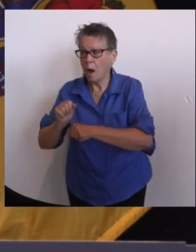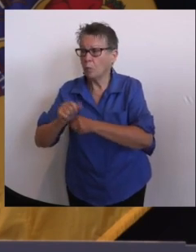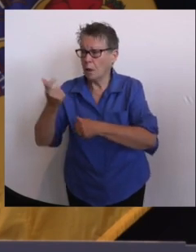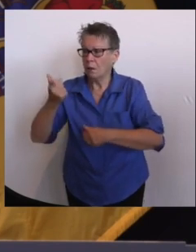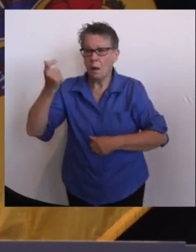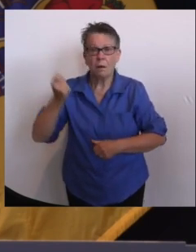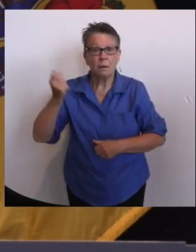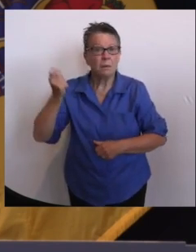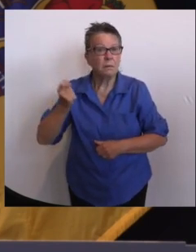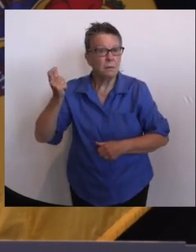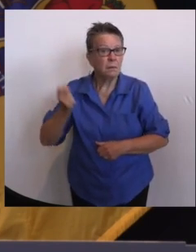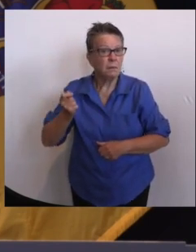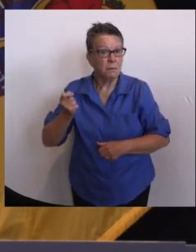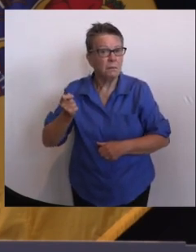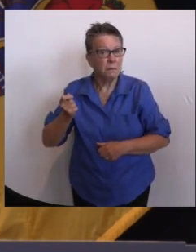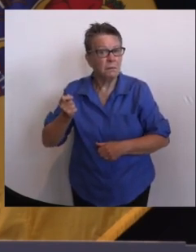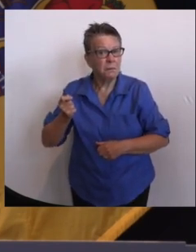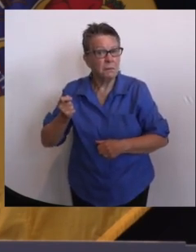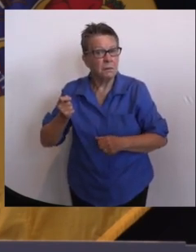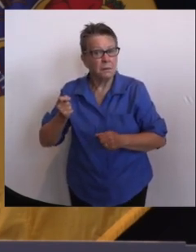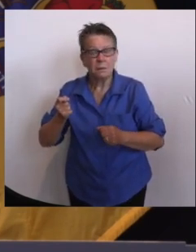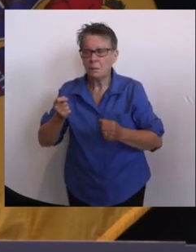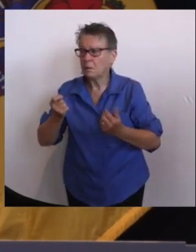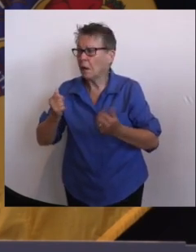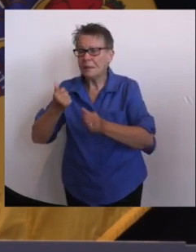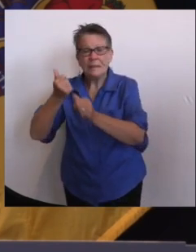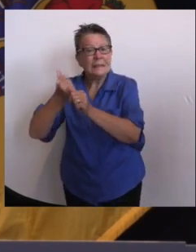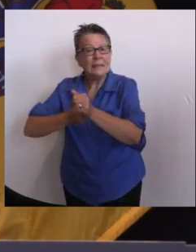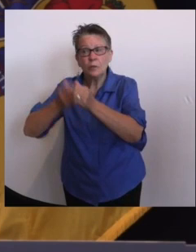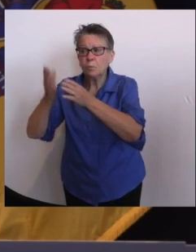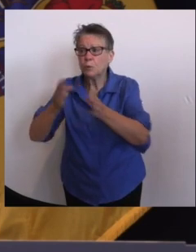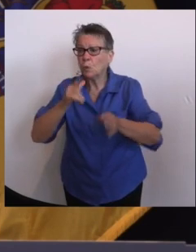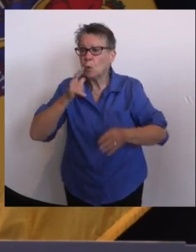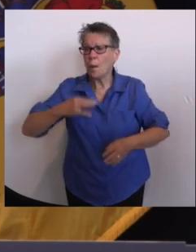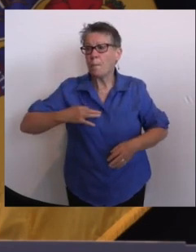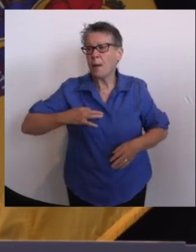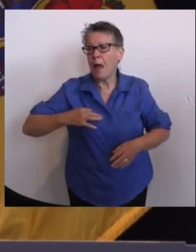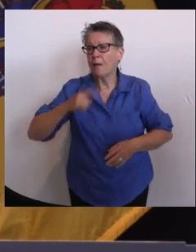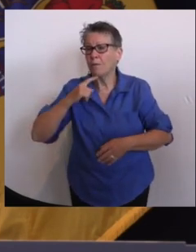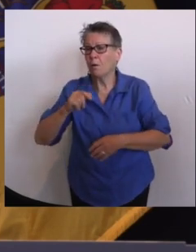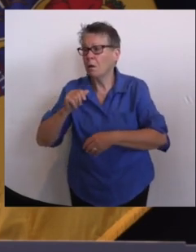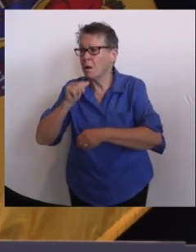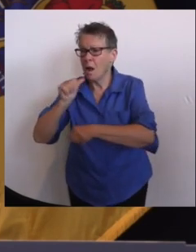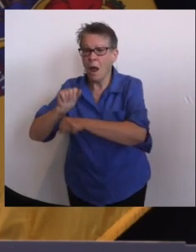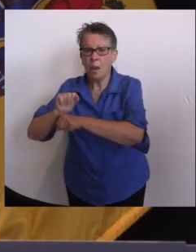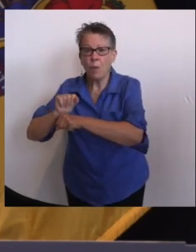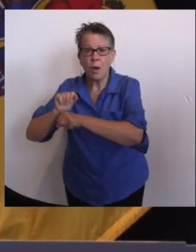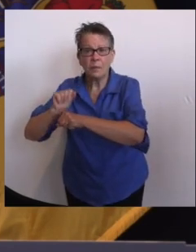for separation is just one of them. Thank you for that though. Good afternoon.